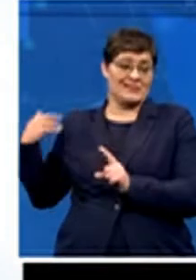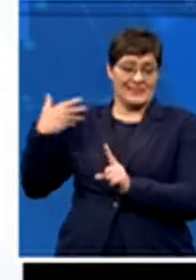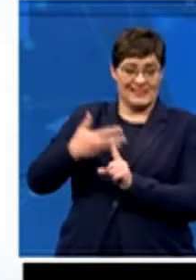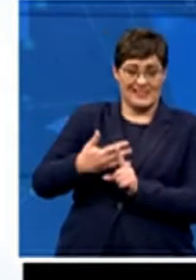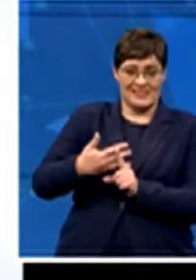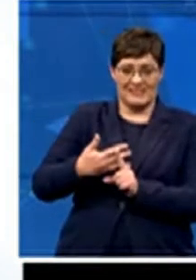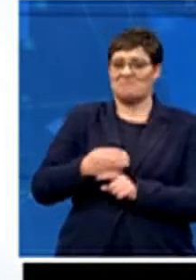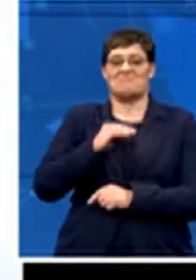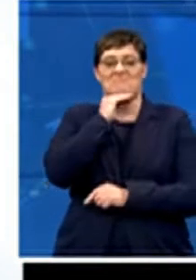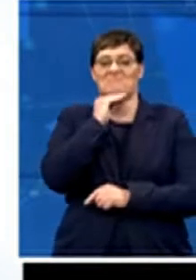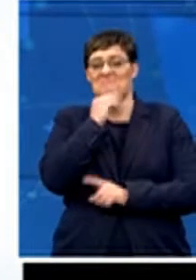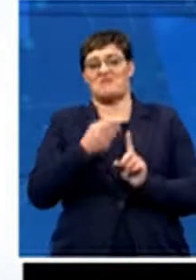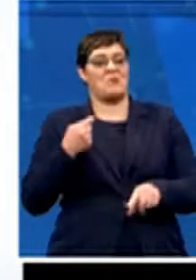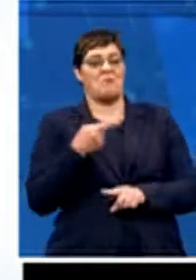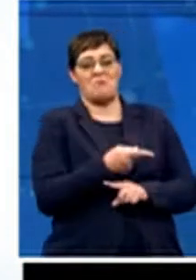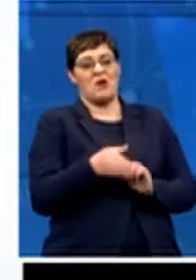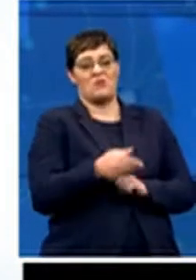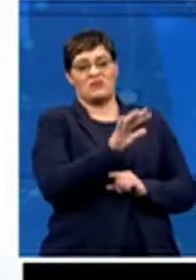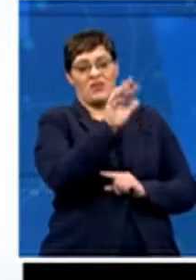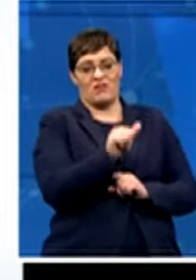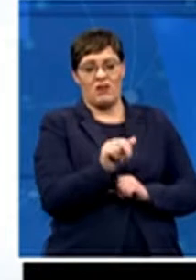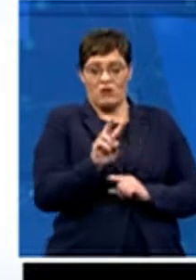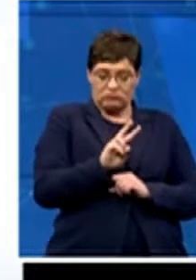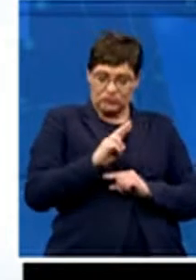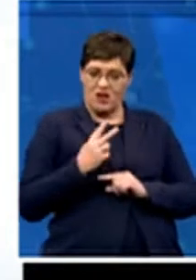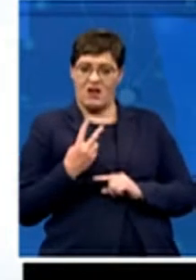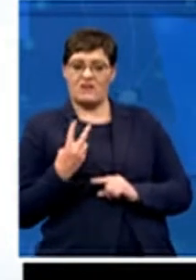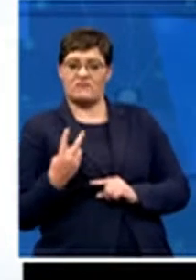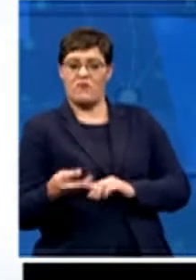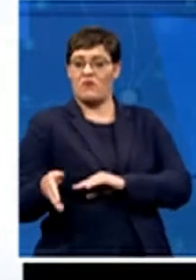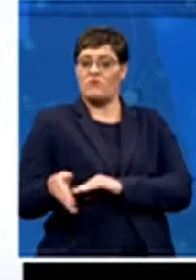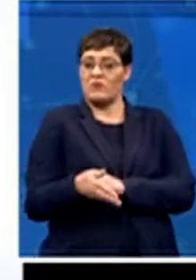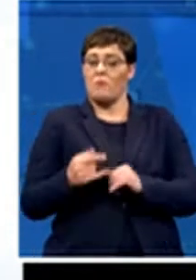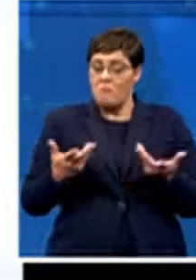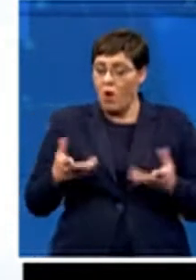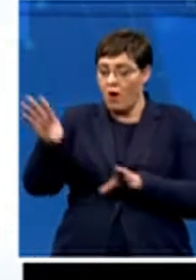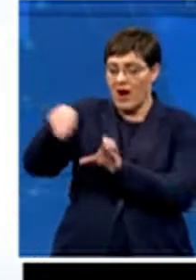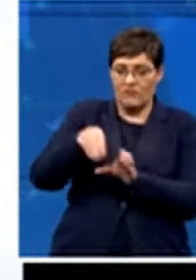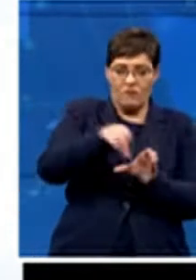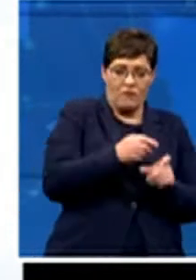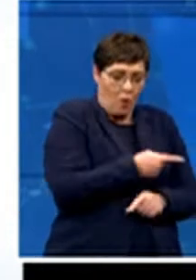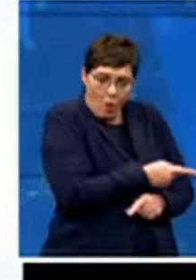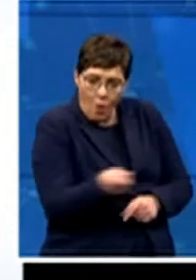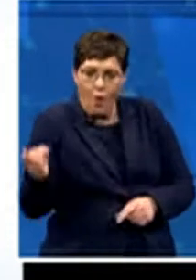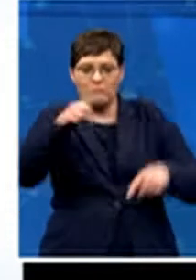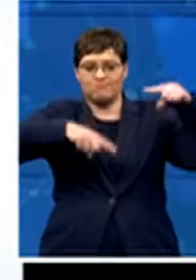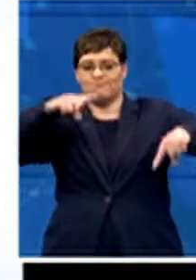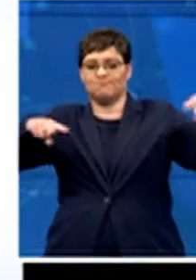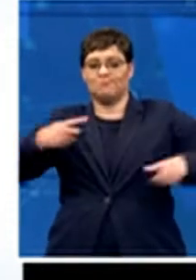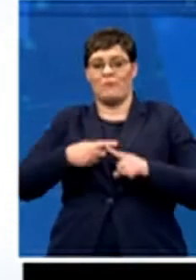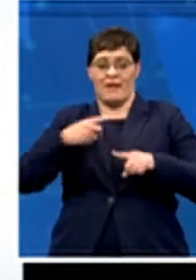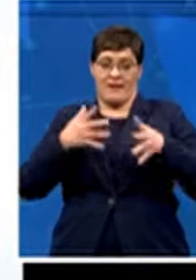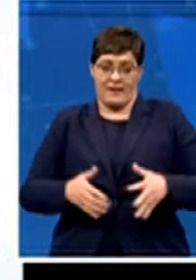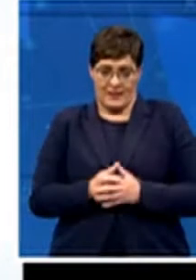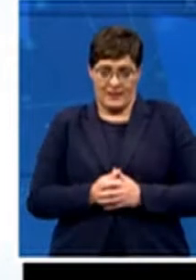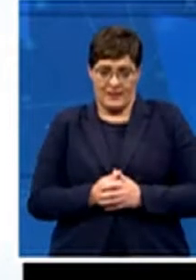to transform South Africa, Cricket to accommodate and develop all South African players and to be truly inclusive.